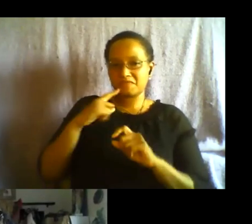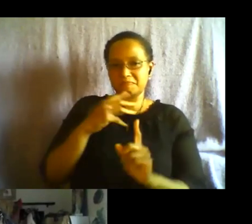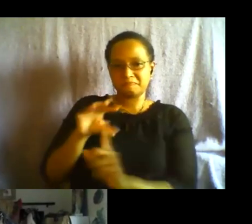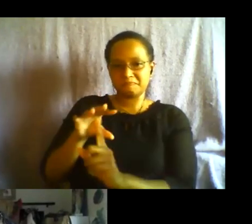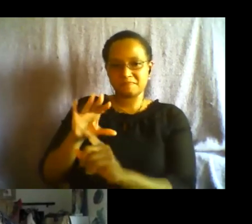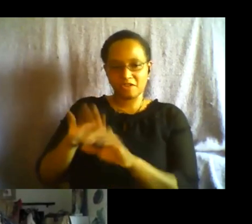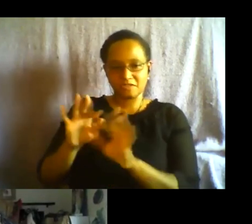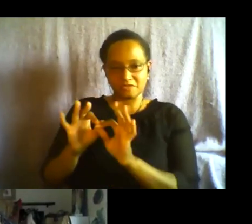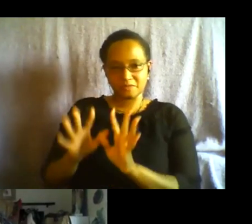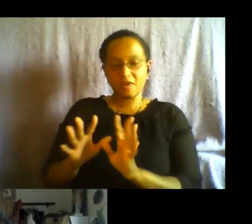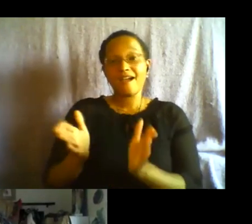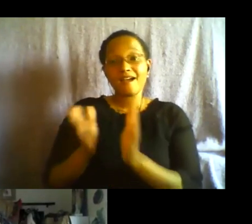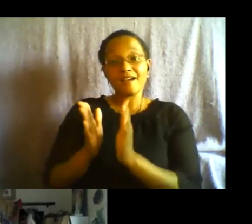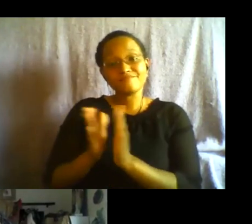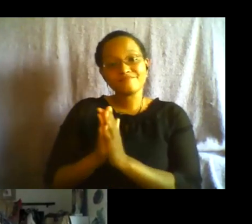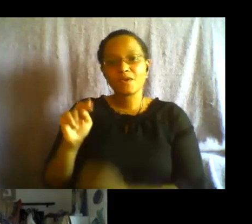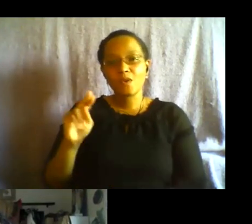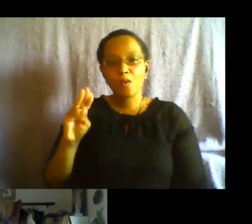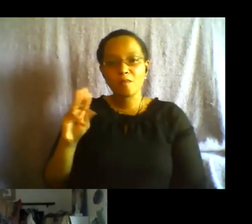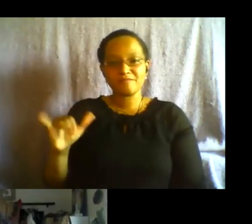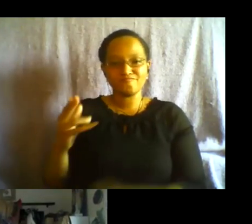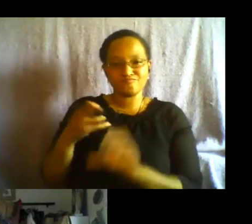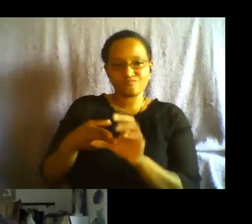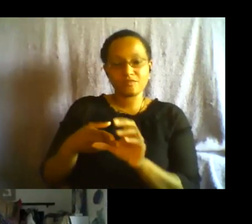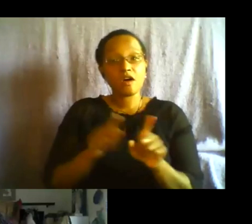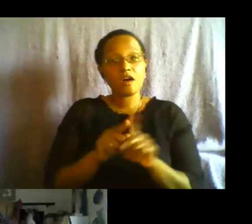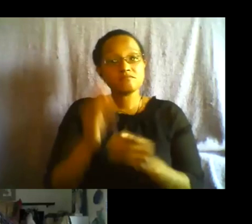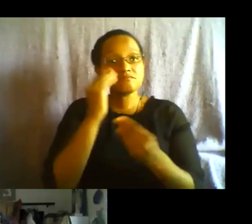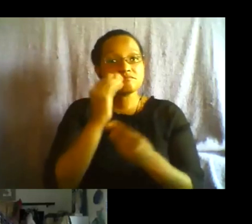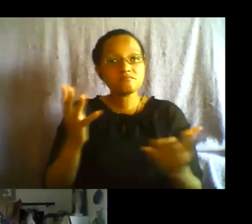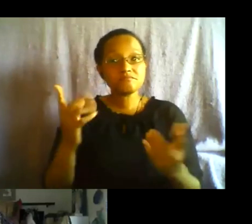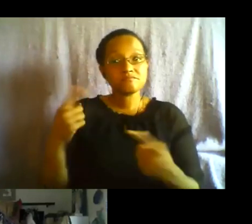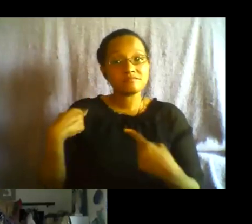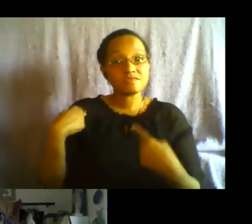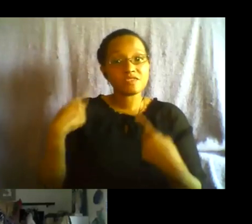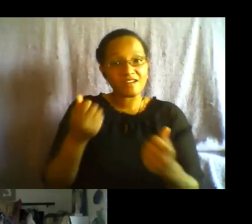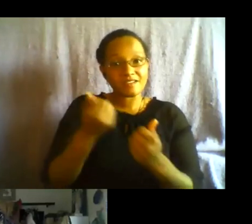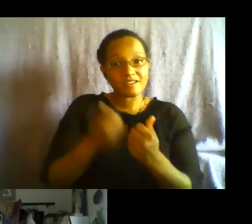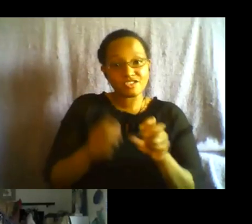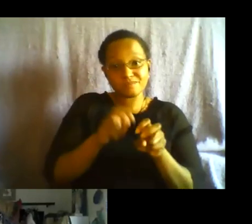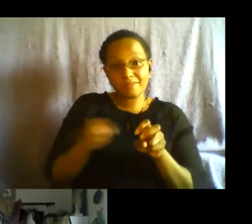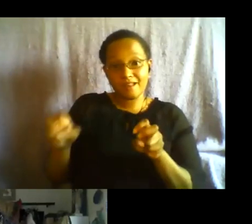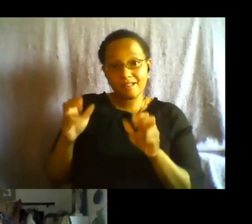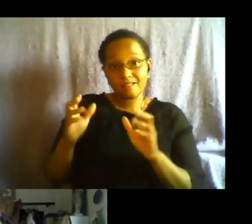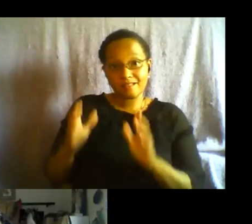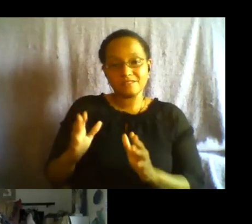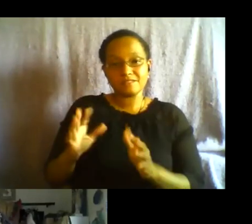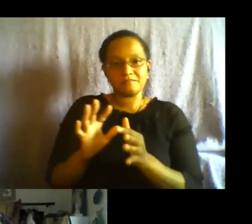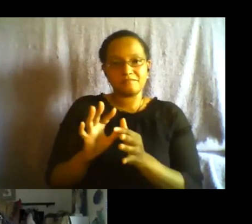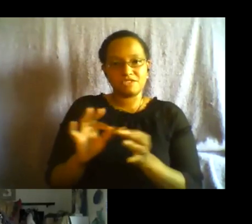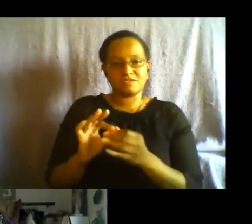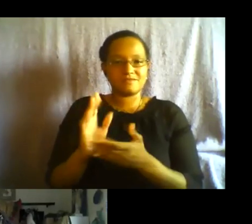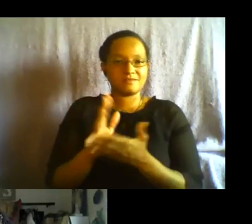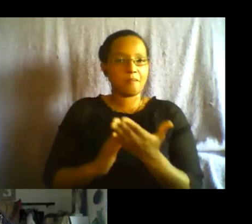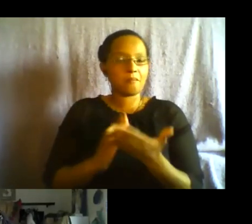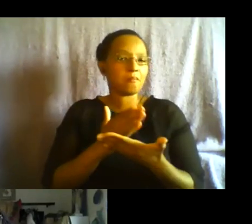also wanted to note that each of the panelists thus far has mentioned some aspect of being whole and